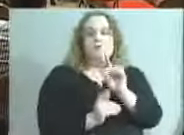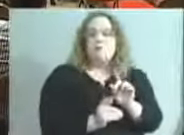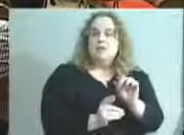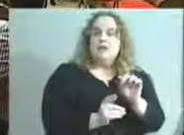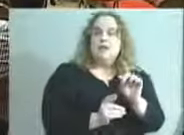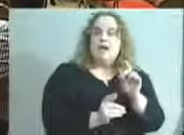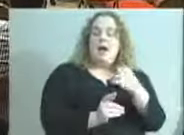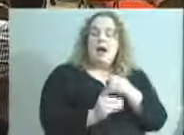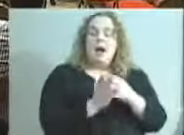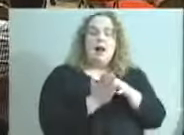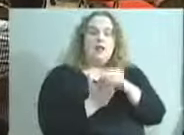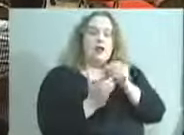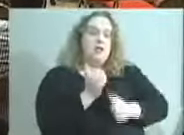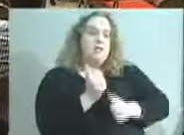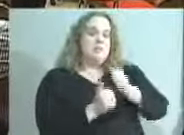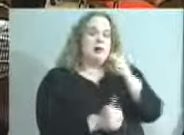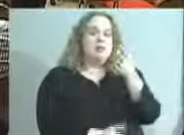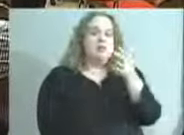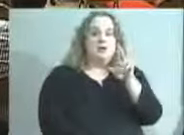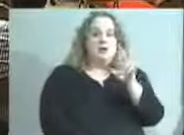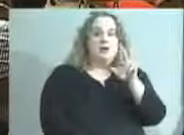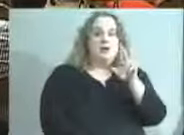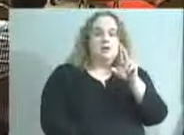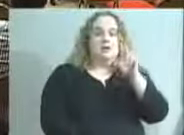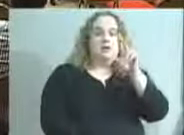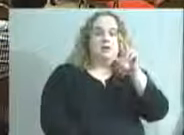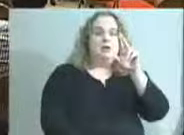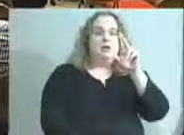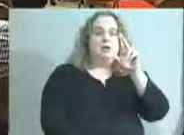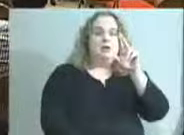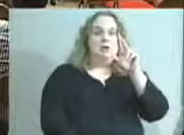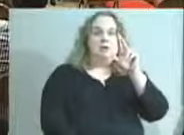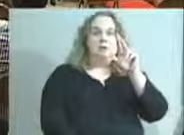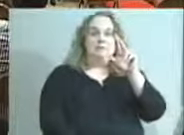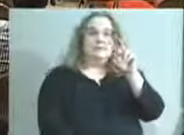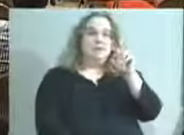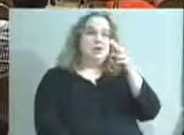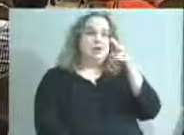and useful to me, I think, was Dr. Thomas Alsbury's presentation.